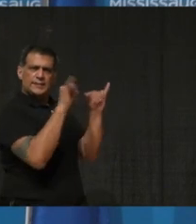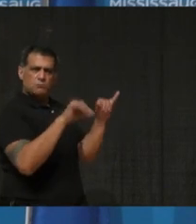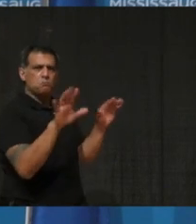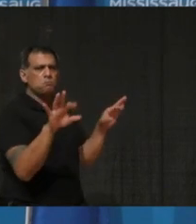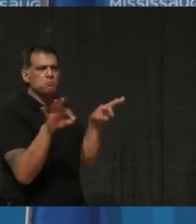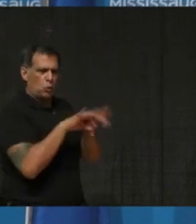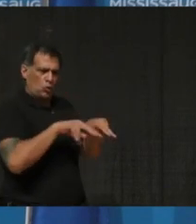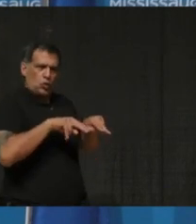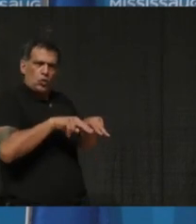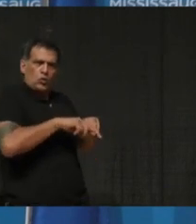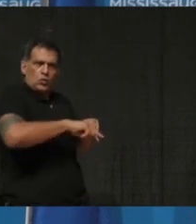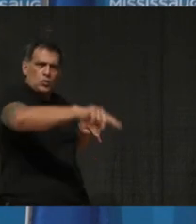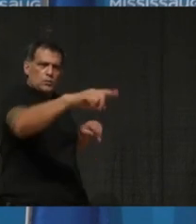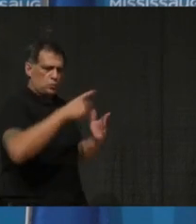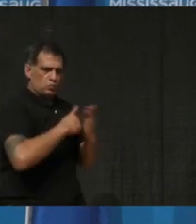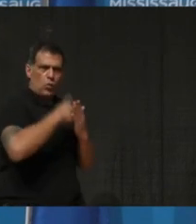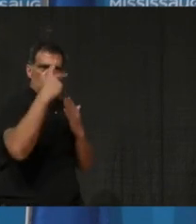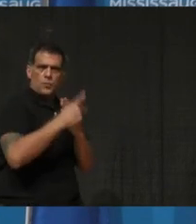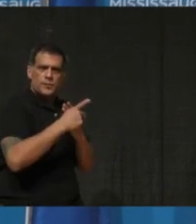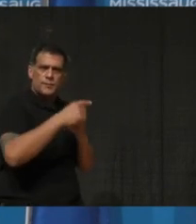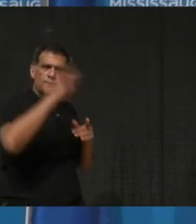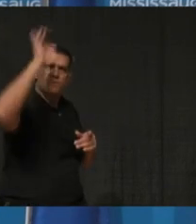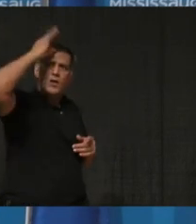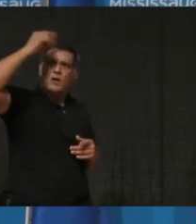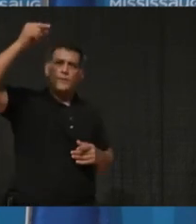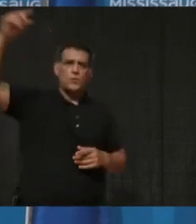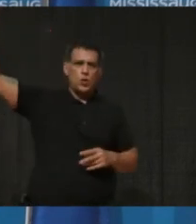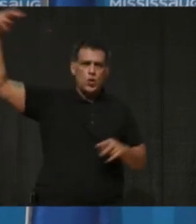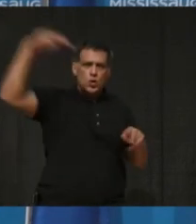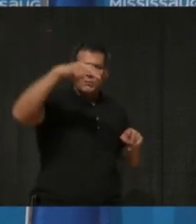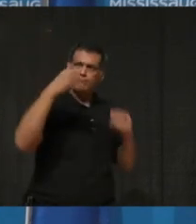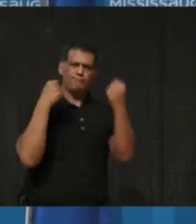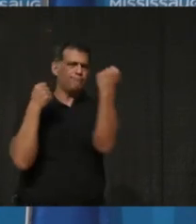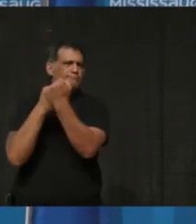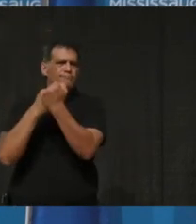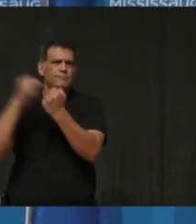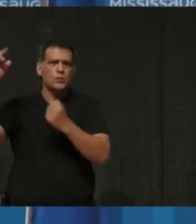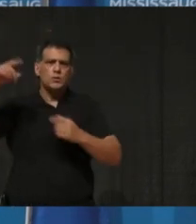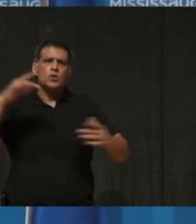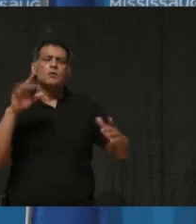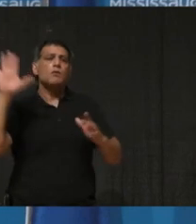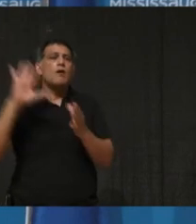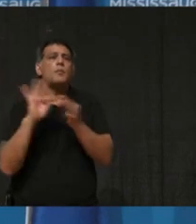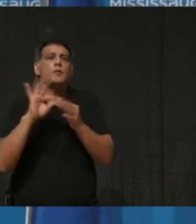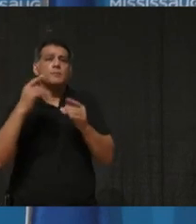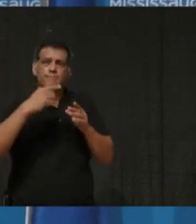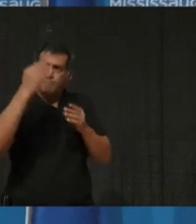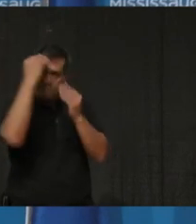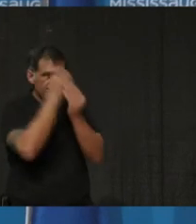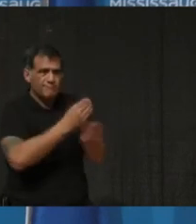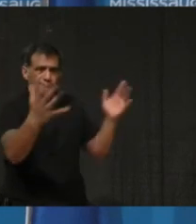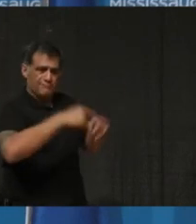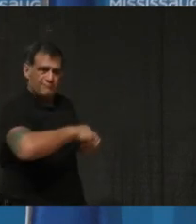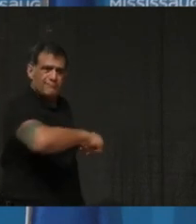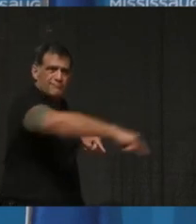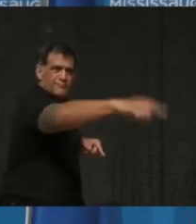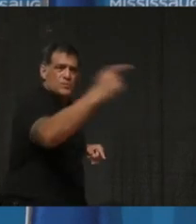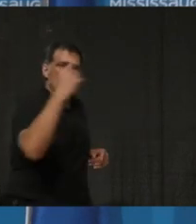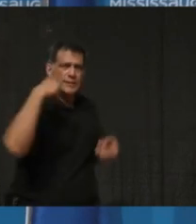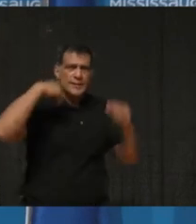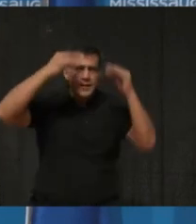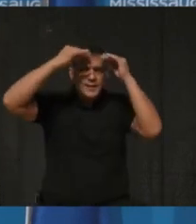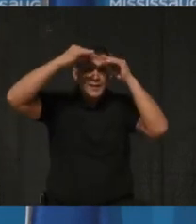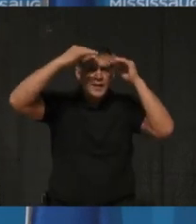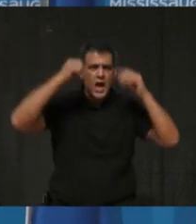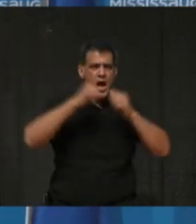program that I'm happy to support. And I think my message actually would be to residents who might be contemplating travel, who